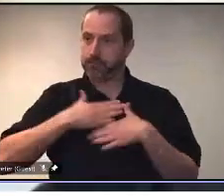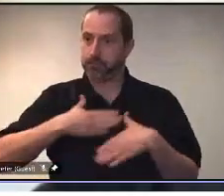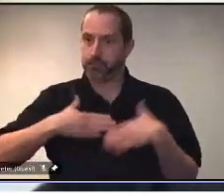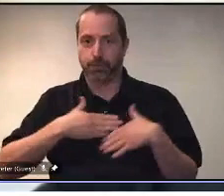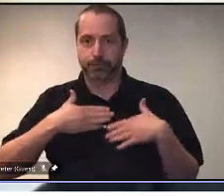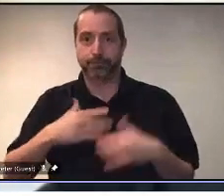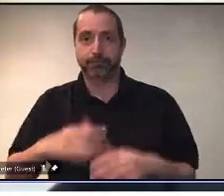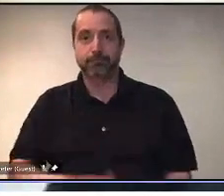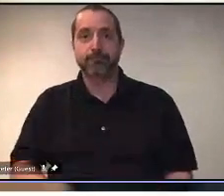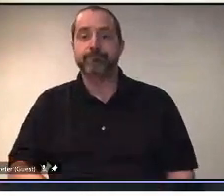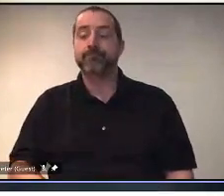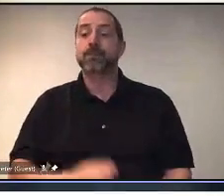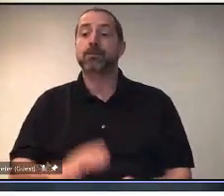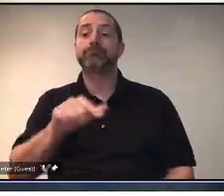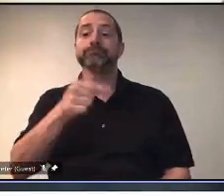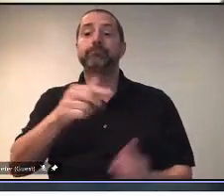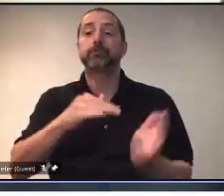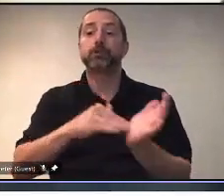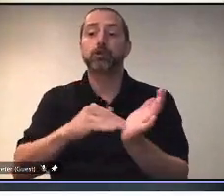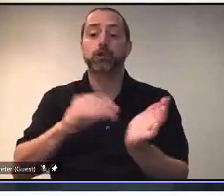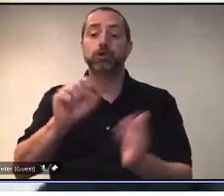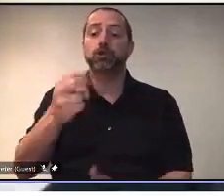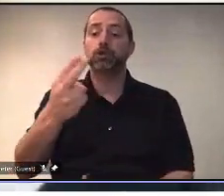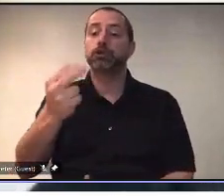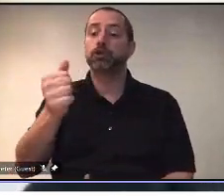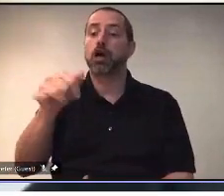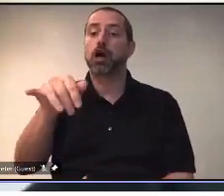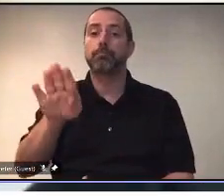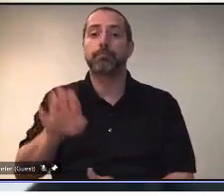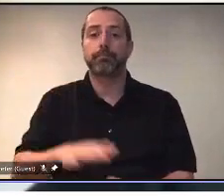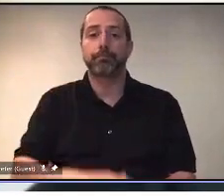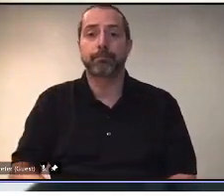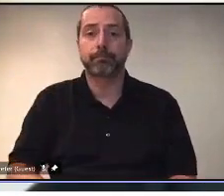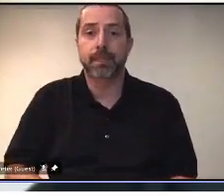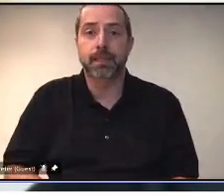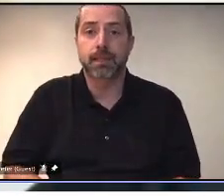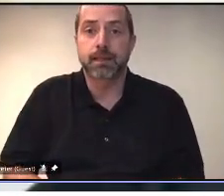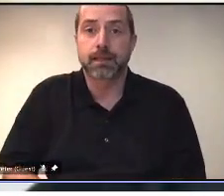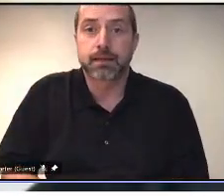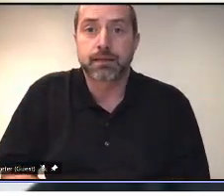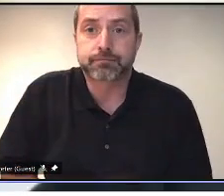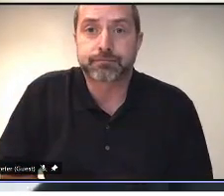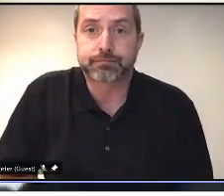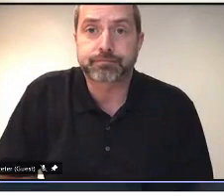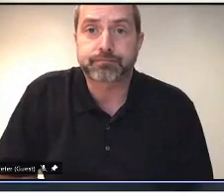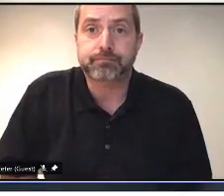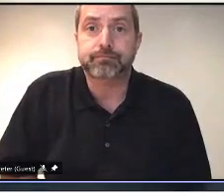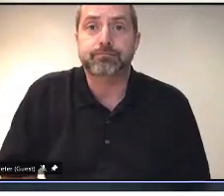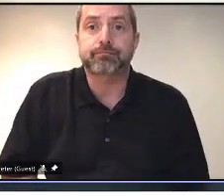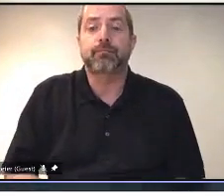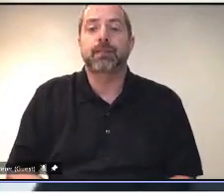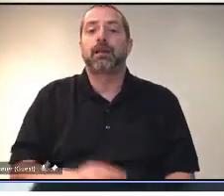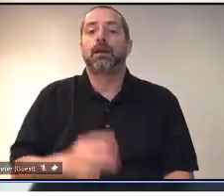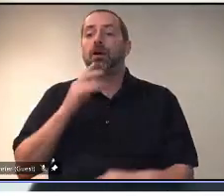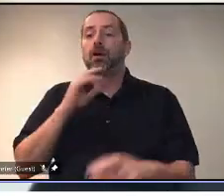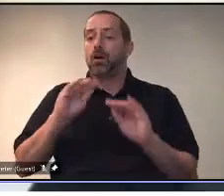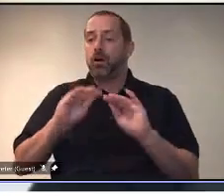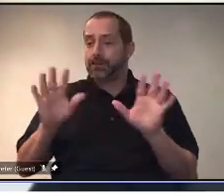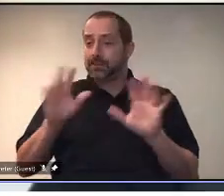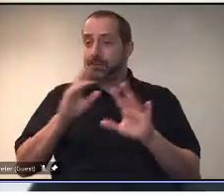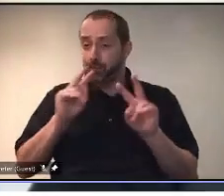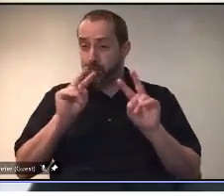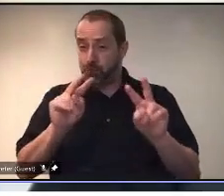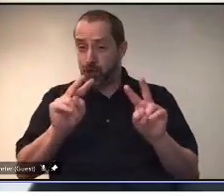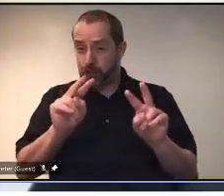Yeah, thanks. So, you know, obviously, we are watching case numbers very closely. And what we have seen is obviously